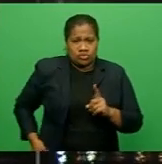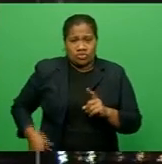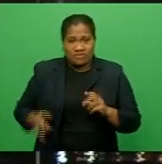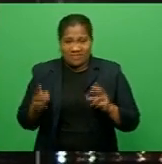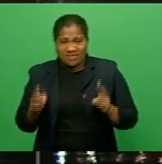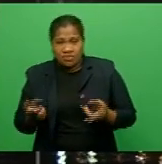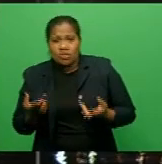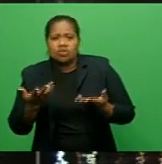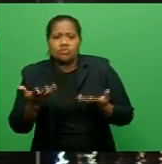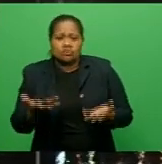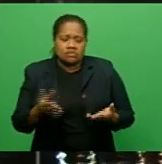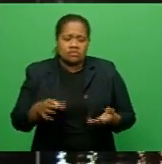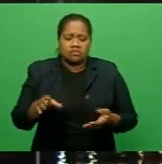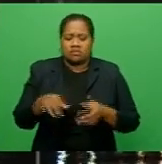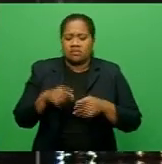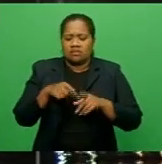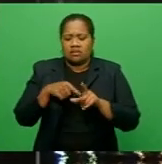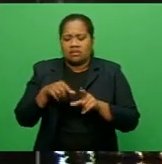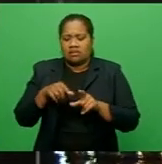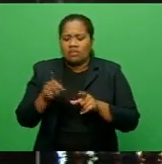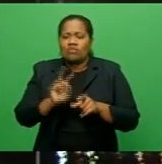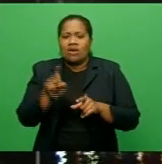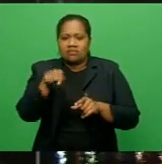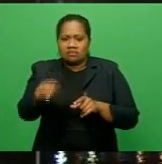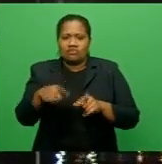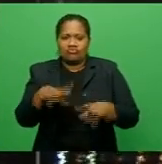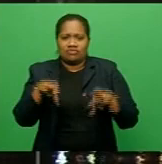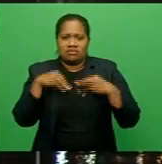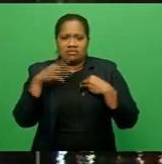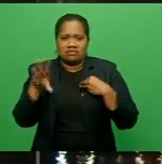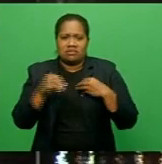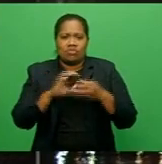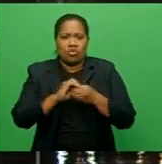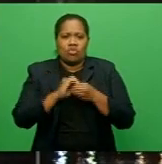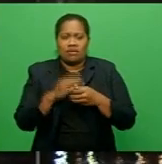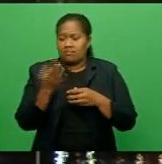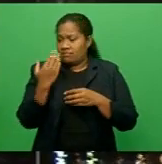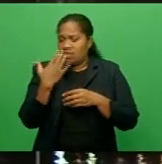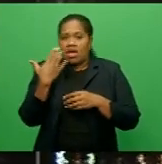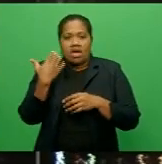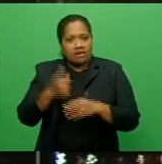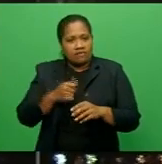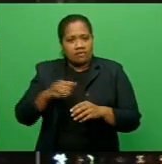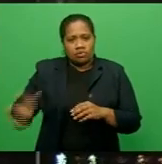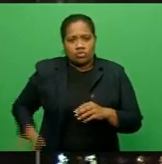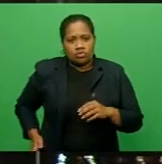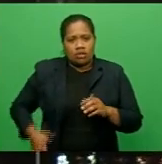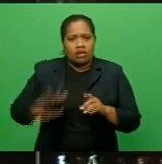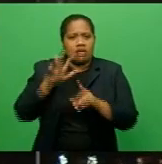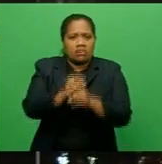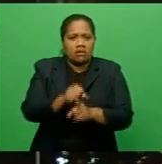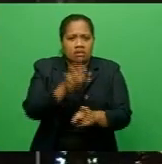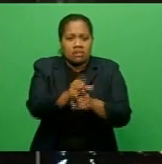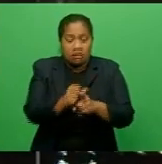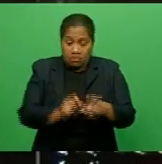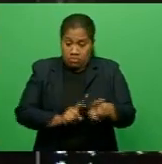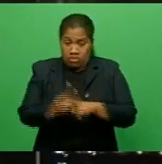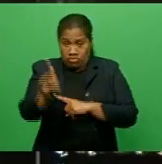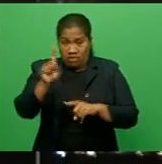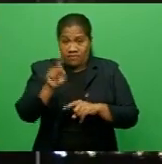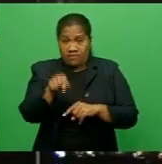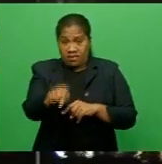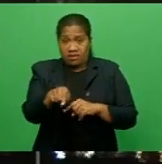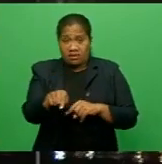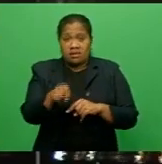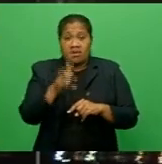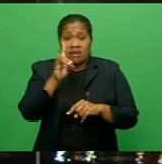animals receive from their owners. In recent times, there have been a spate of dog attacks and most of the animals involved have proper owners. The